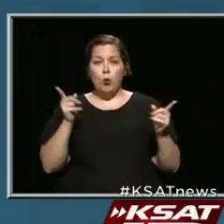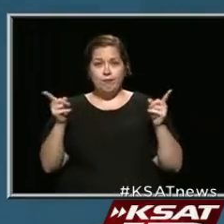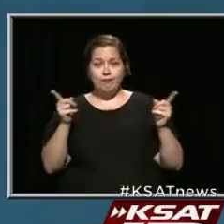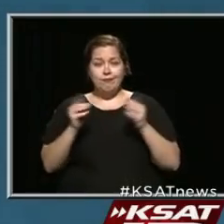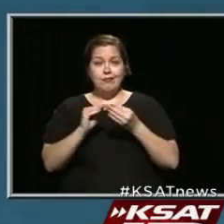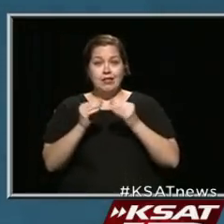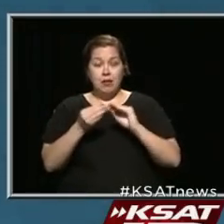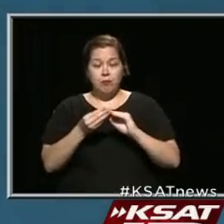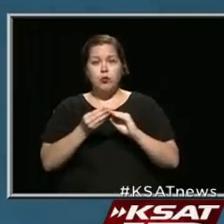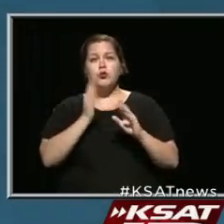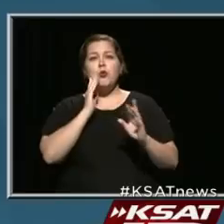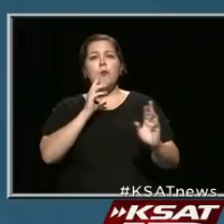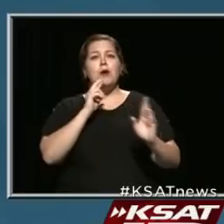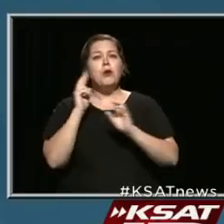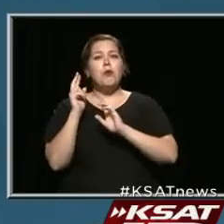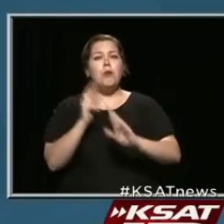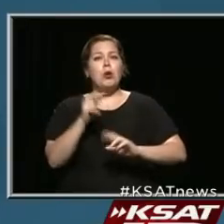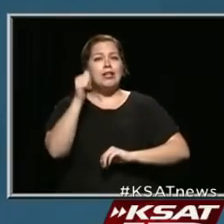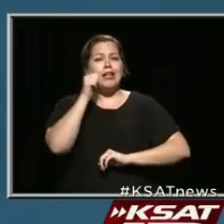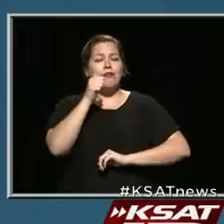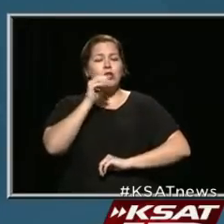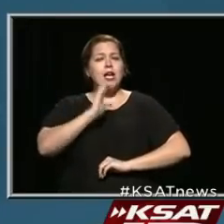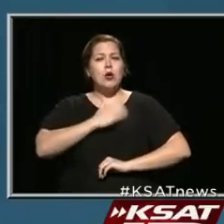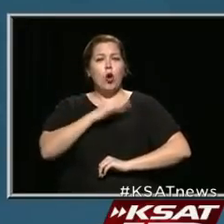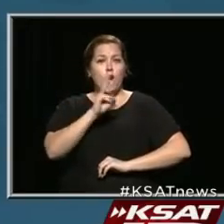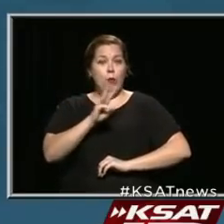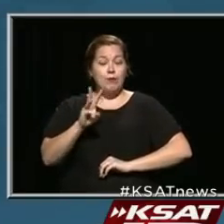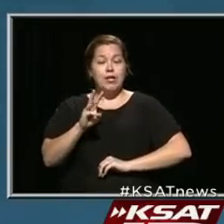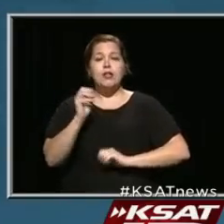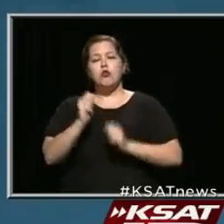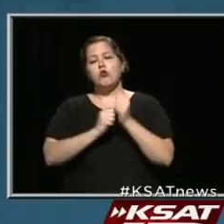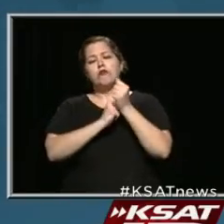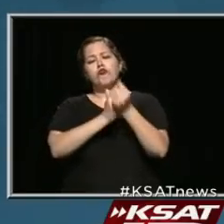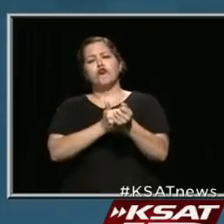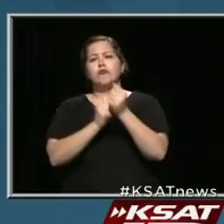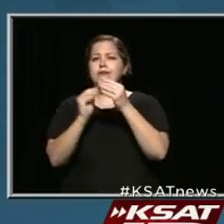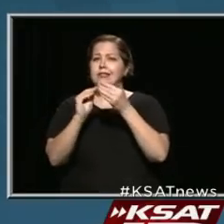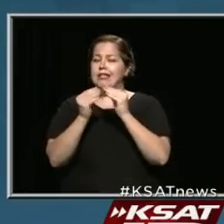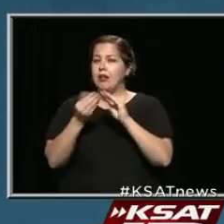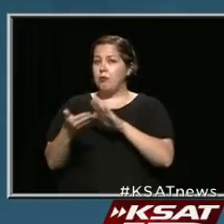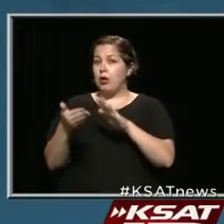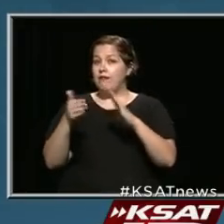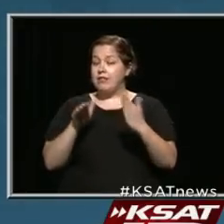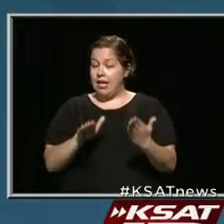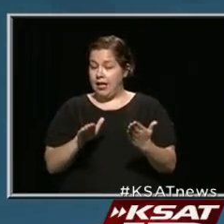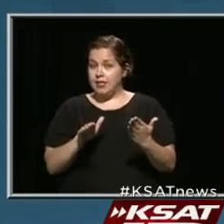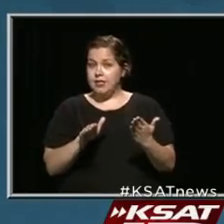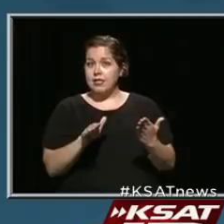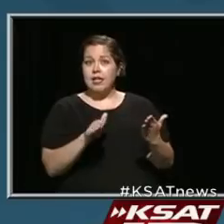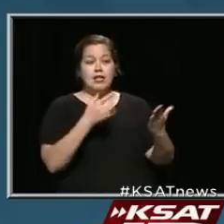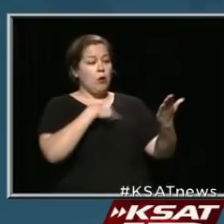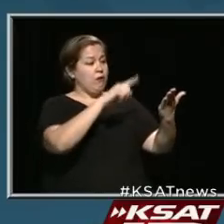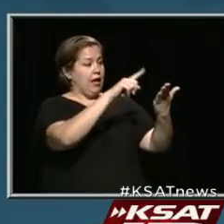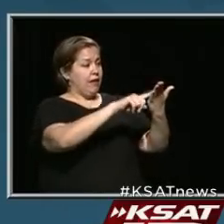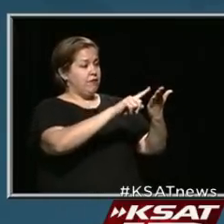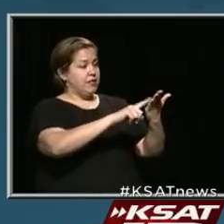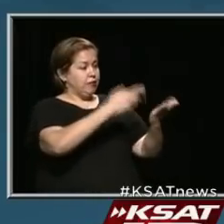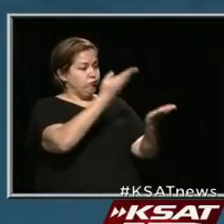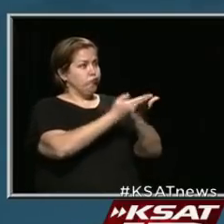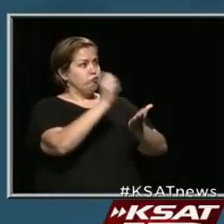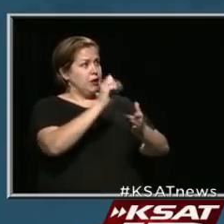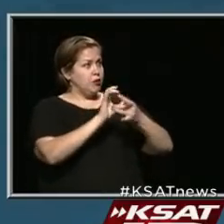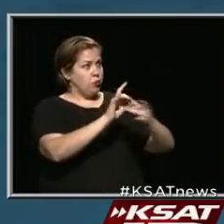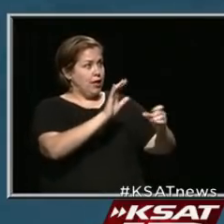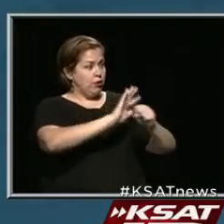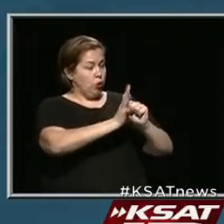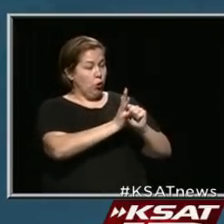numbers will be reported daily on our website, so you can track the number of deaths that have been investigated and validated and